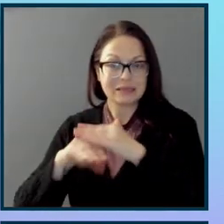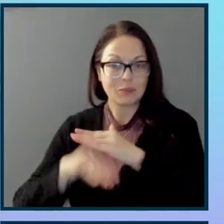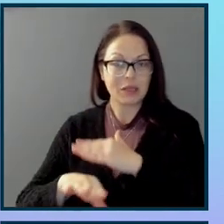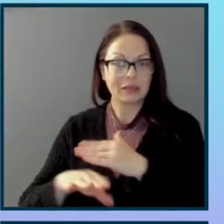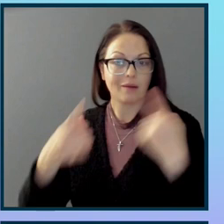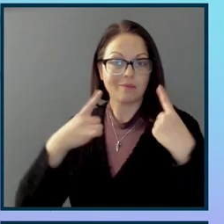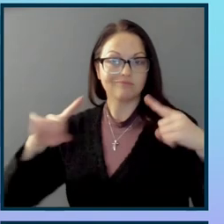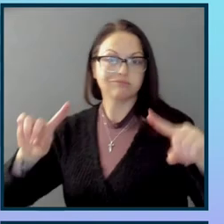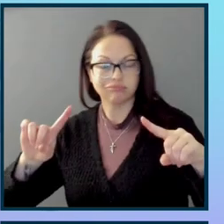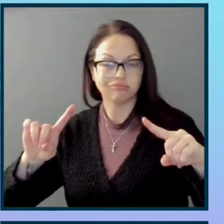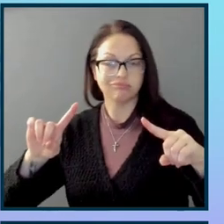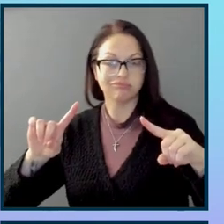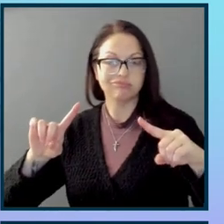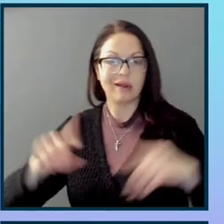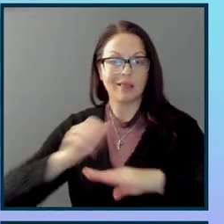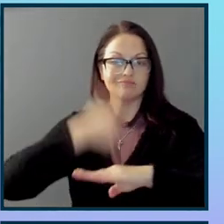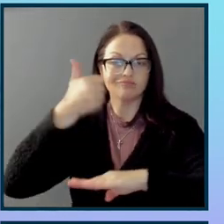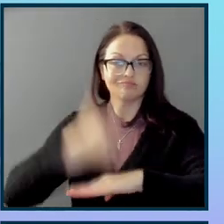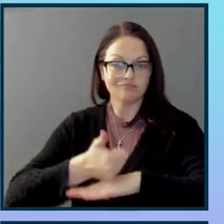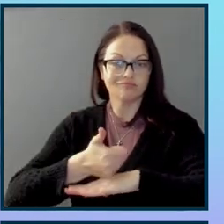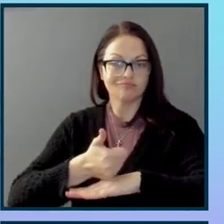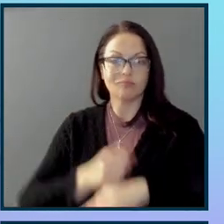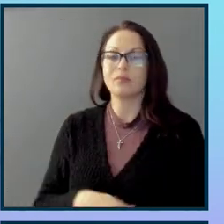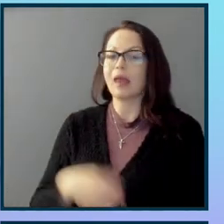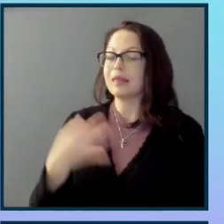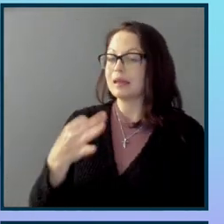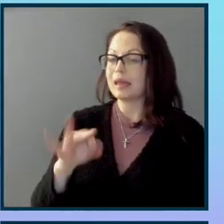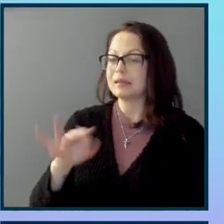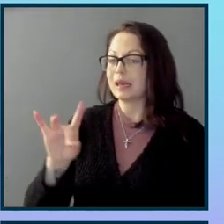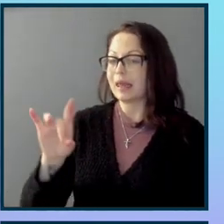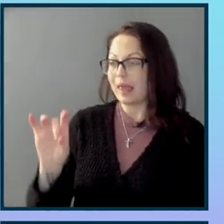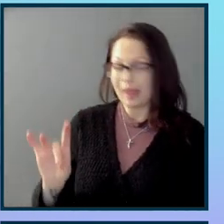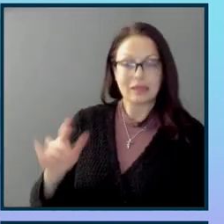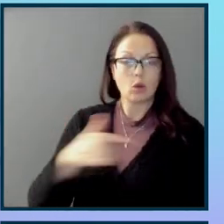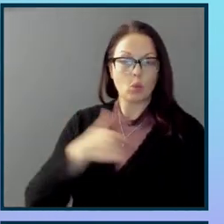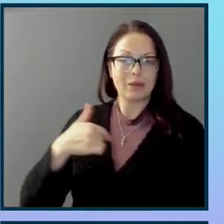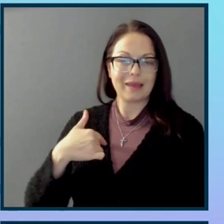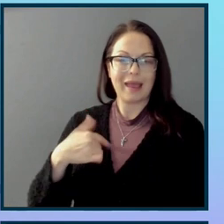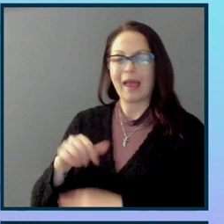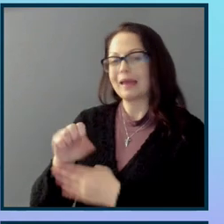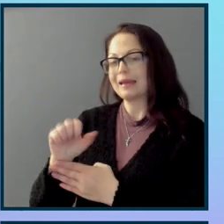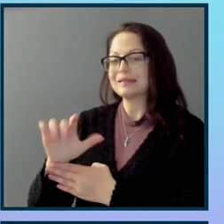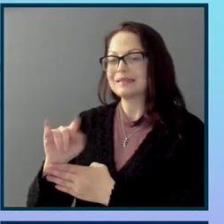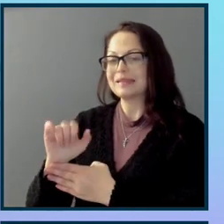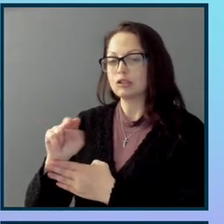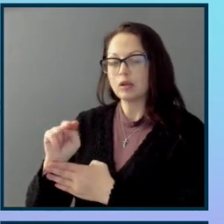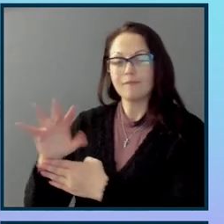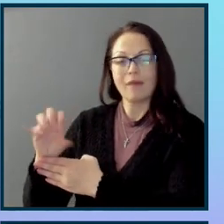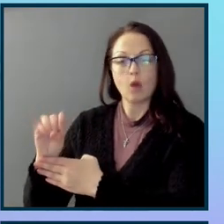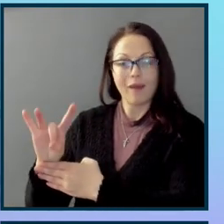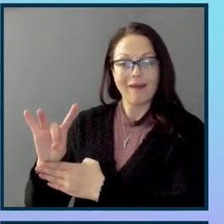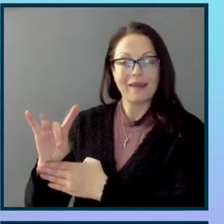picture. And in 1998, we had the Section 508 of the Rehabilitation Act, which said that anybody